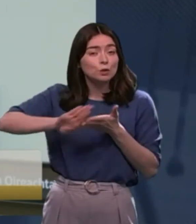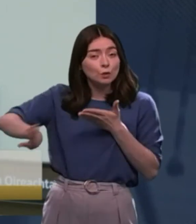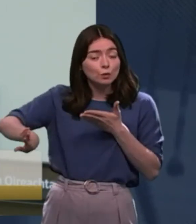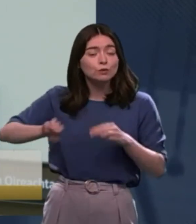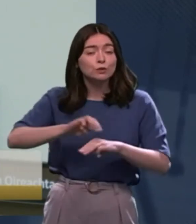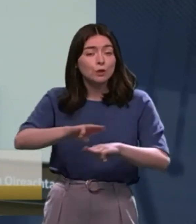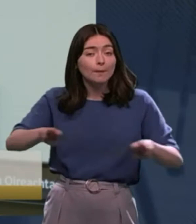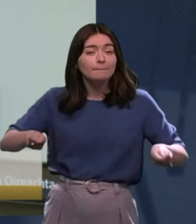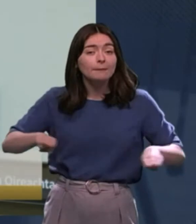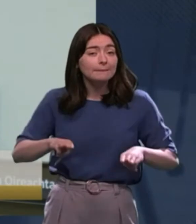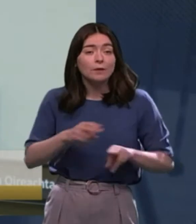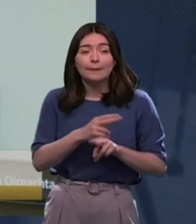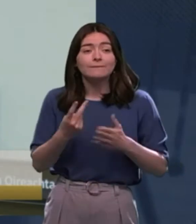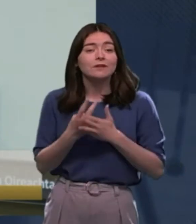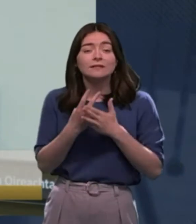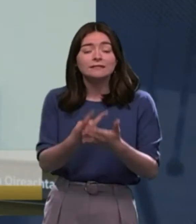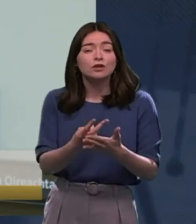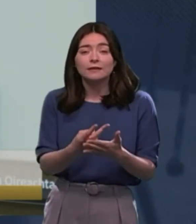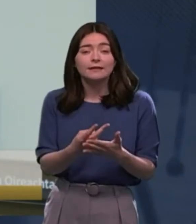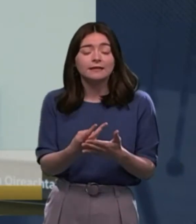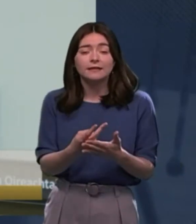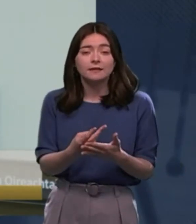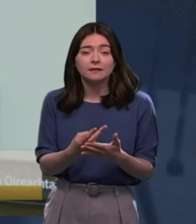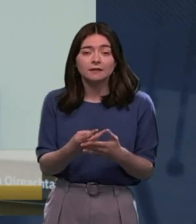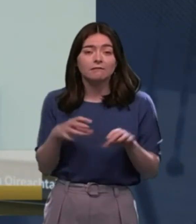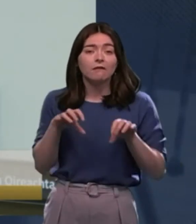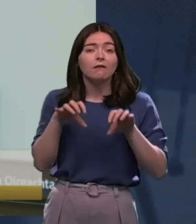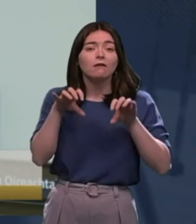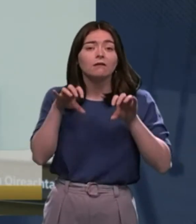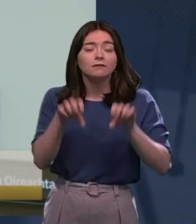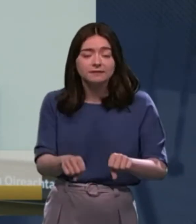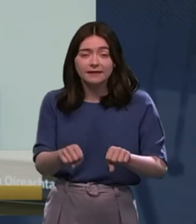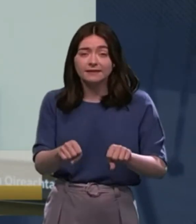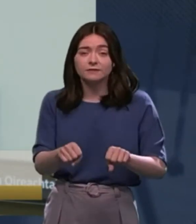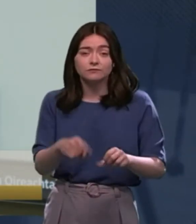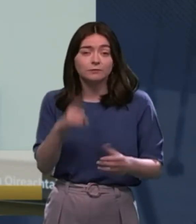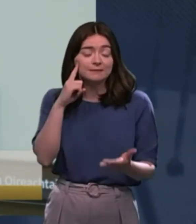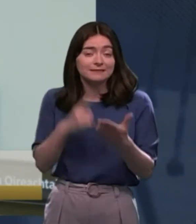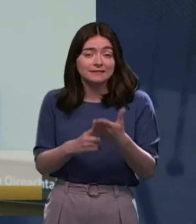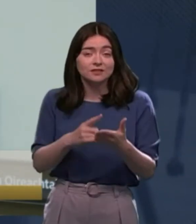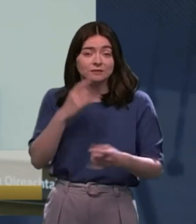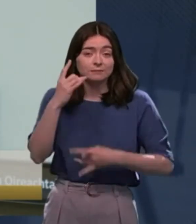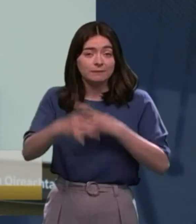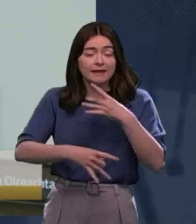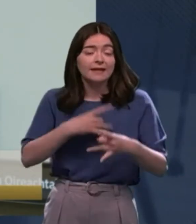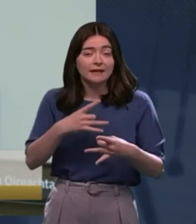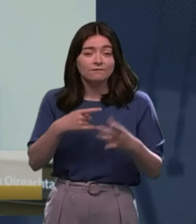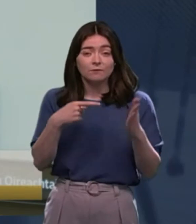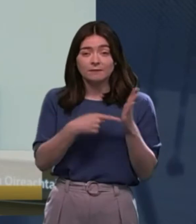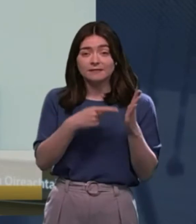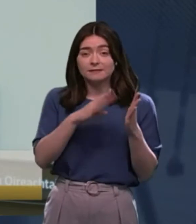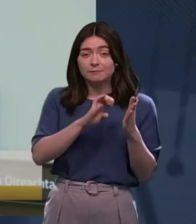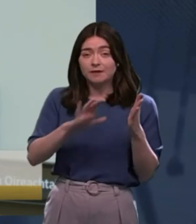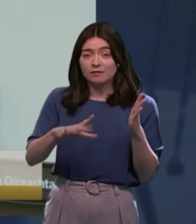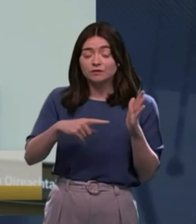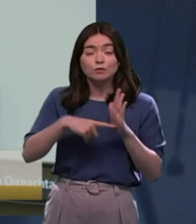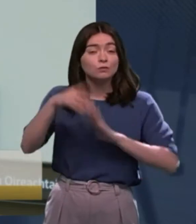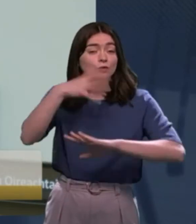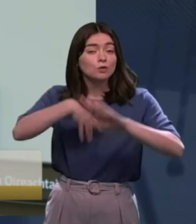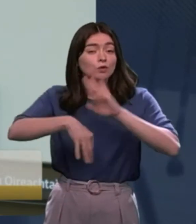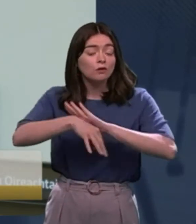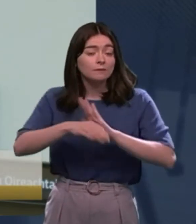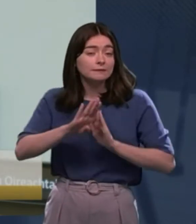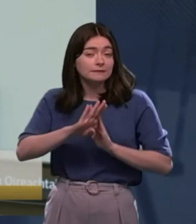involuntarily detained from assisted decision making from the bill. So the Government's plan to leave